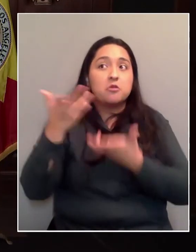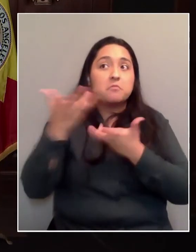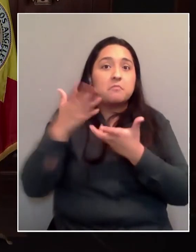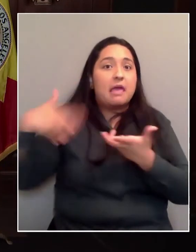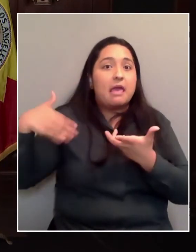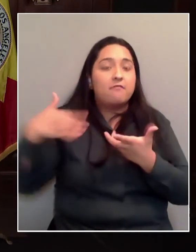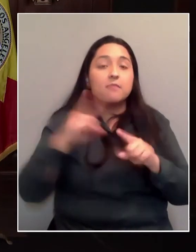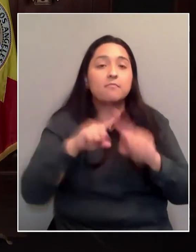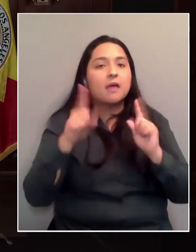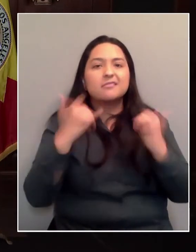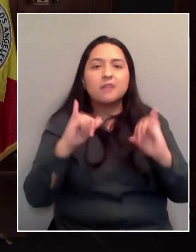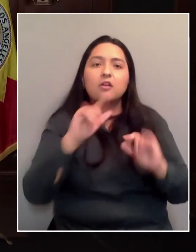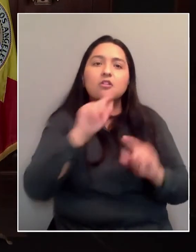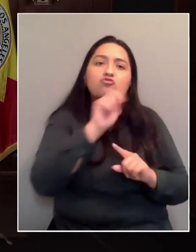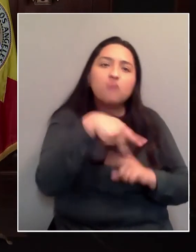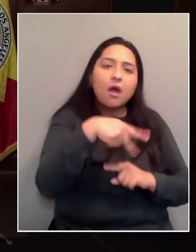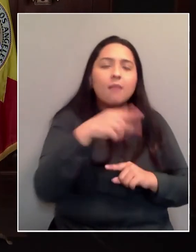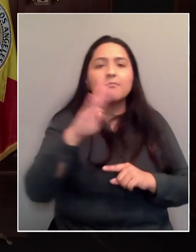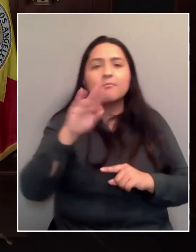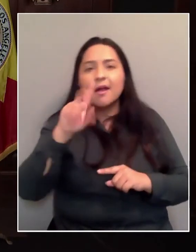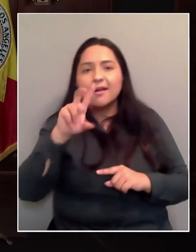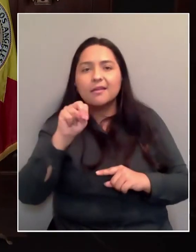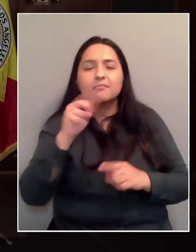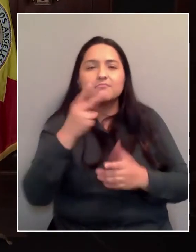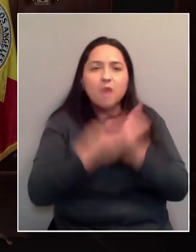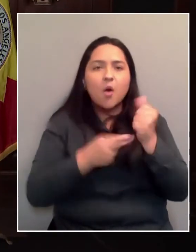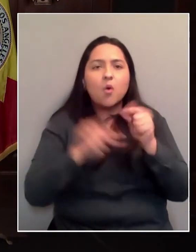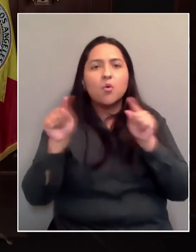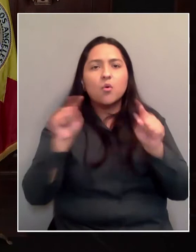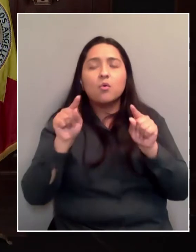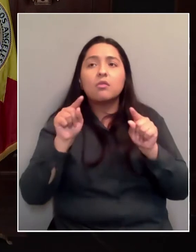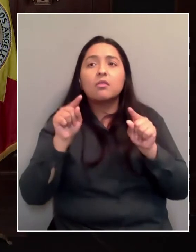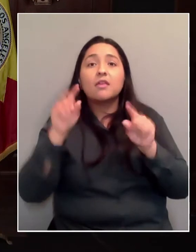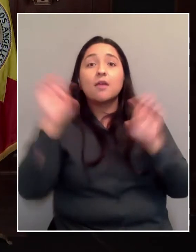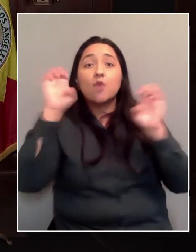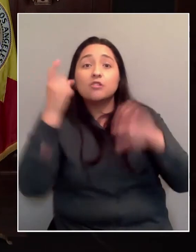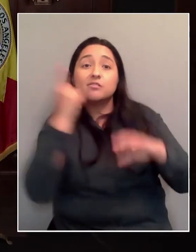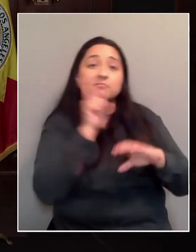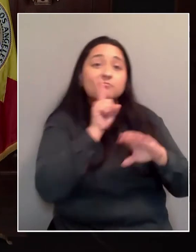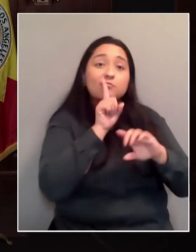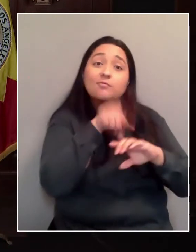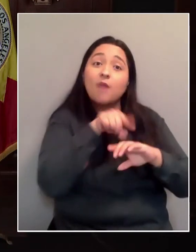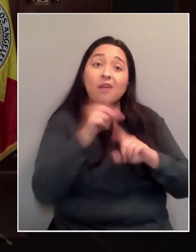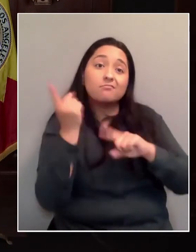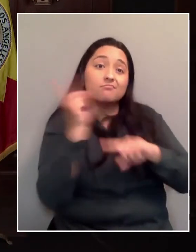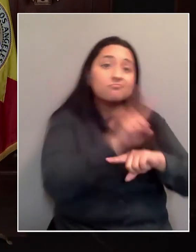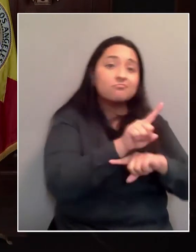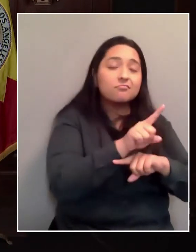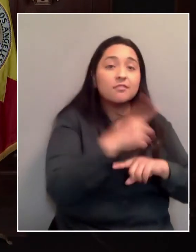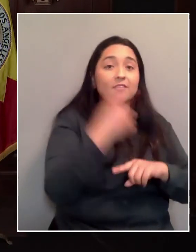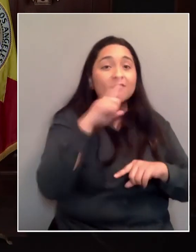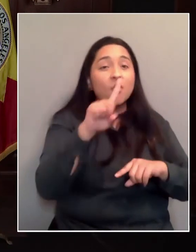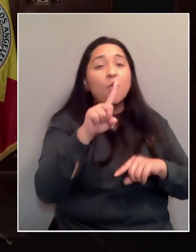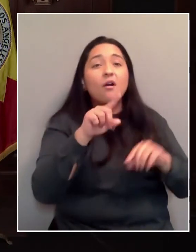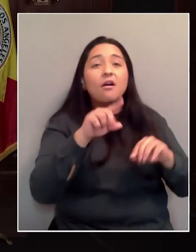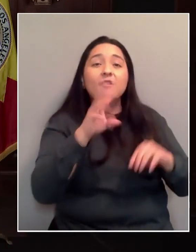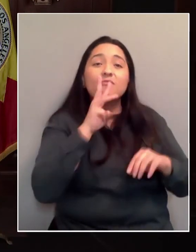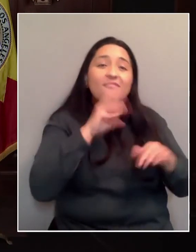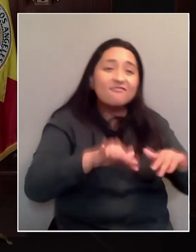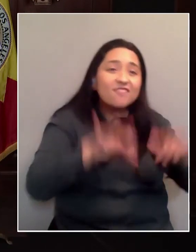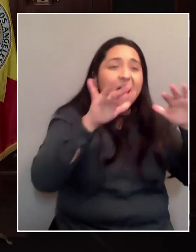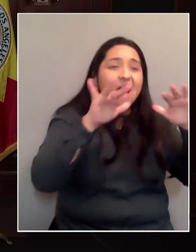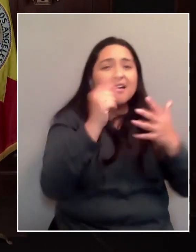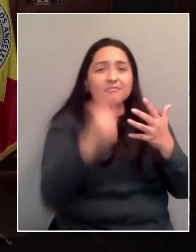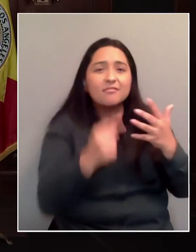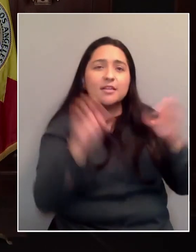administration, the thinking has evolved that, well, that works for floods, that doesn't... That's not the response that works well for the unhoused. To spend a lot